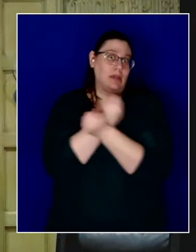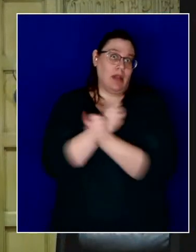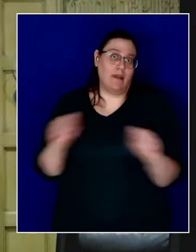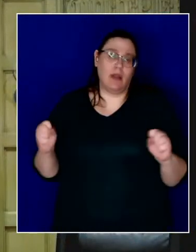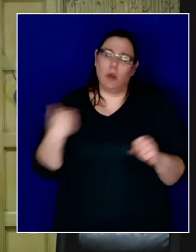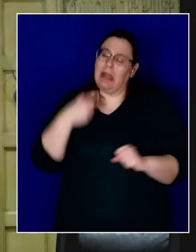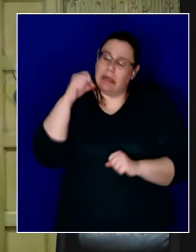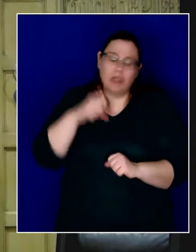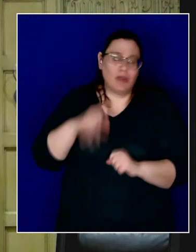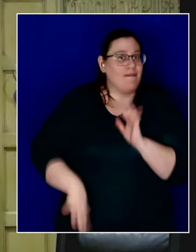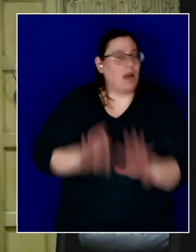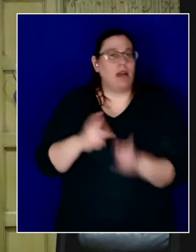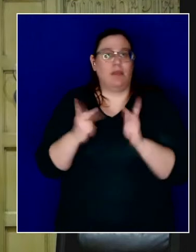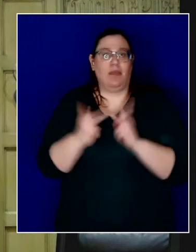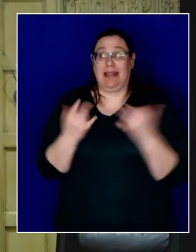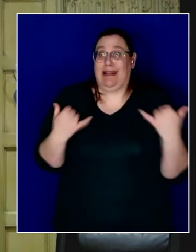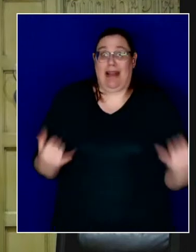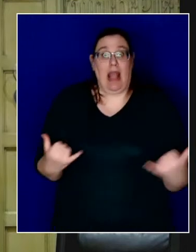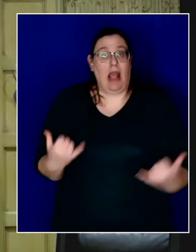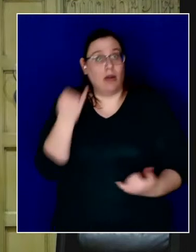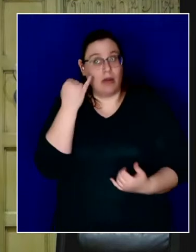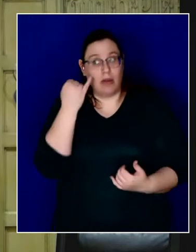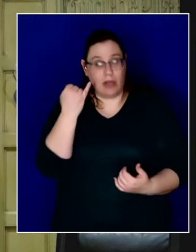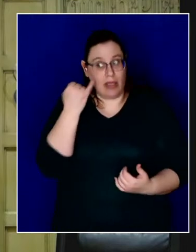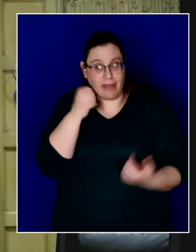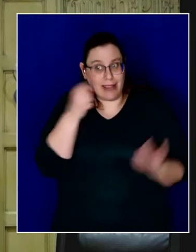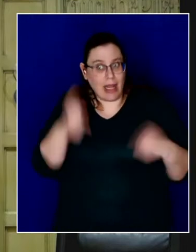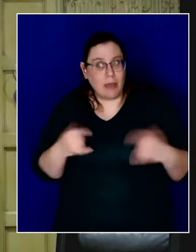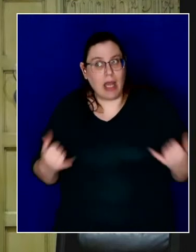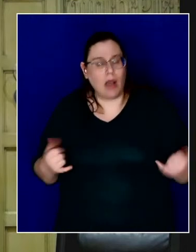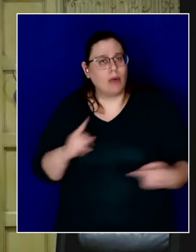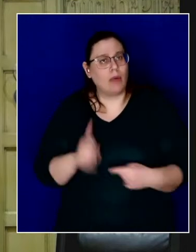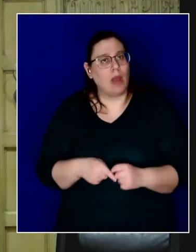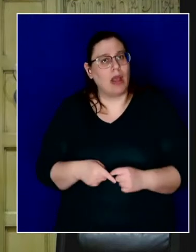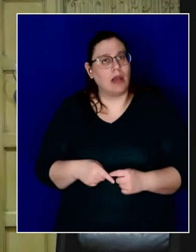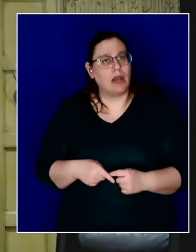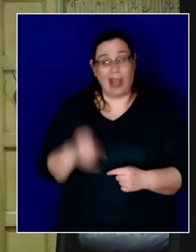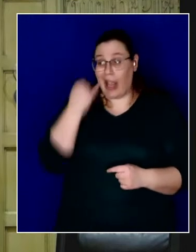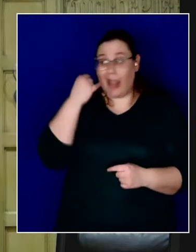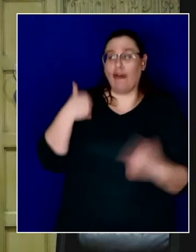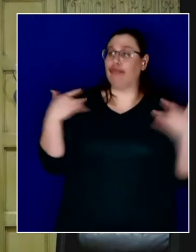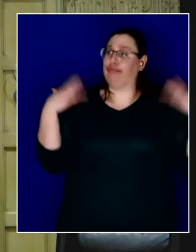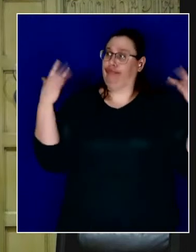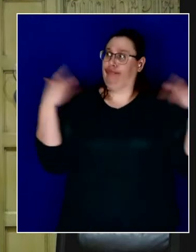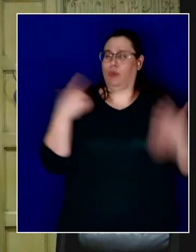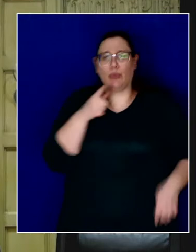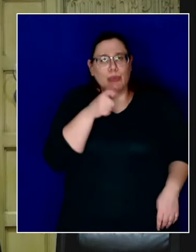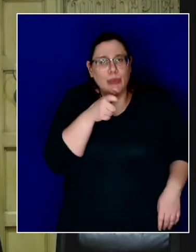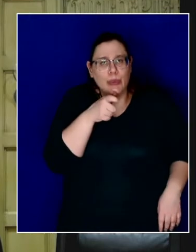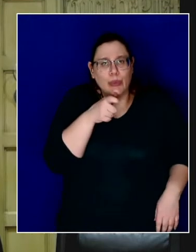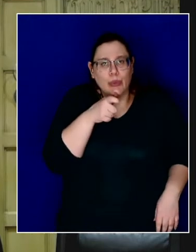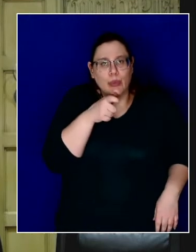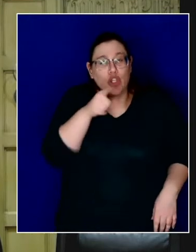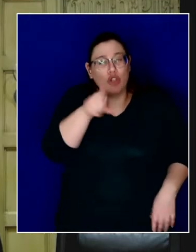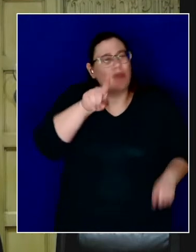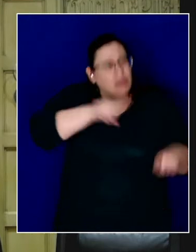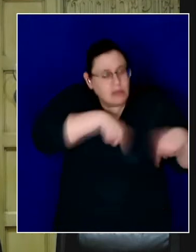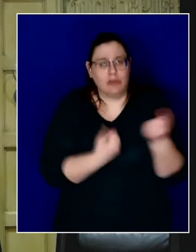deep in this moment. If not now, when? And if not us, who? You've always been there, and I thank you.